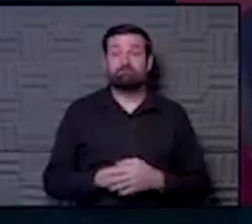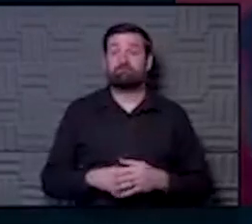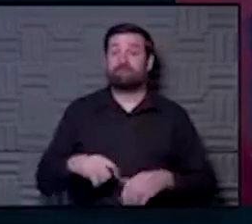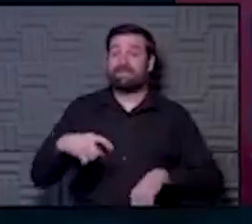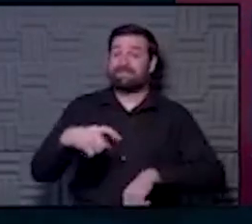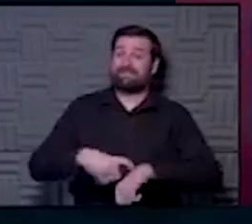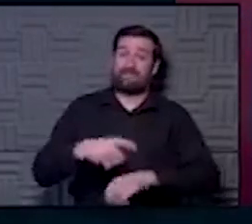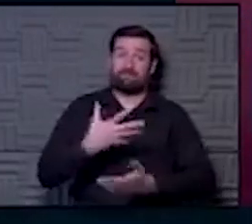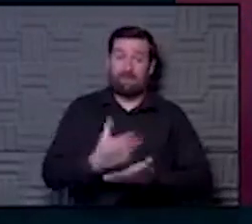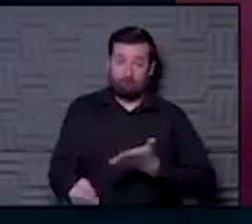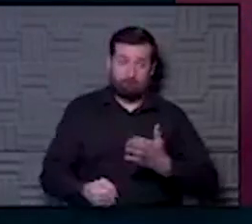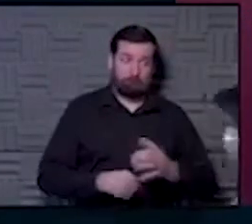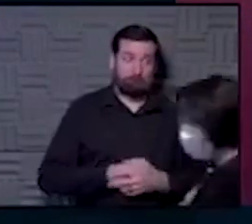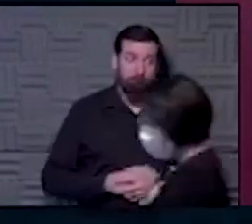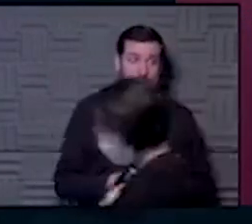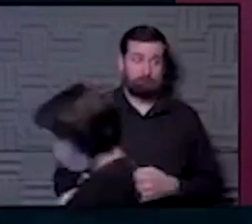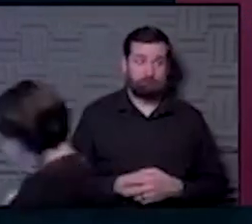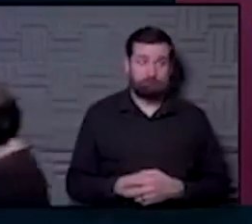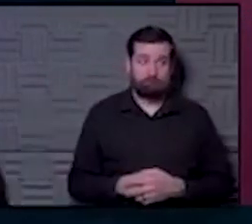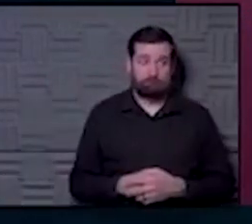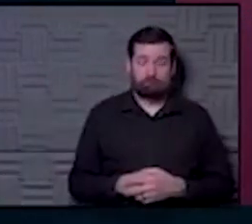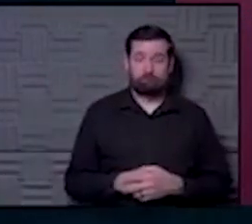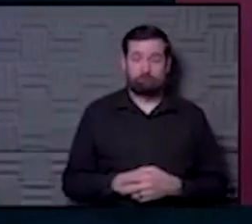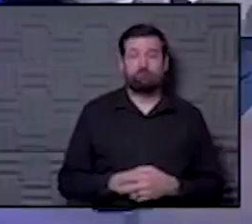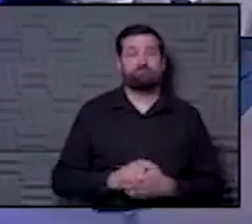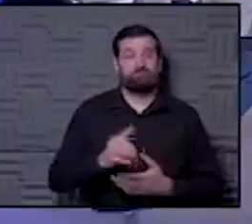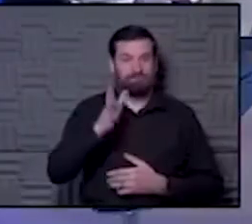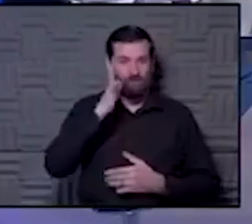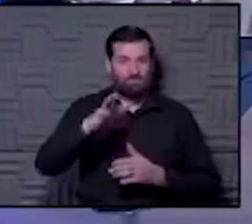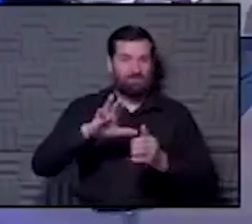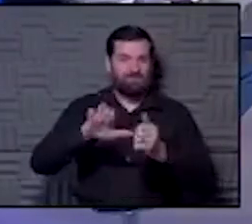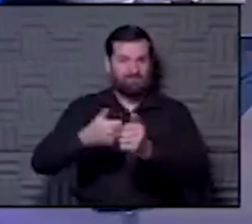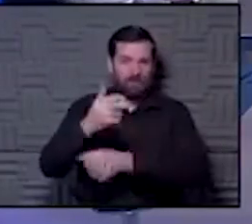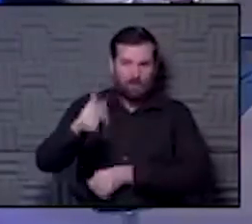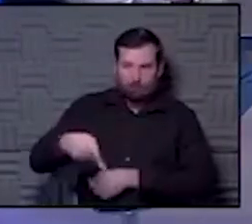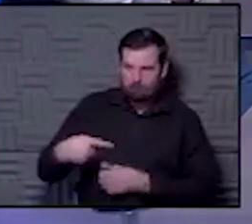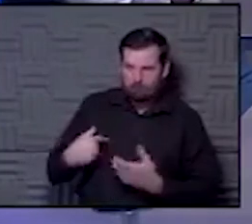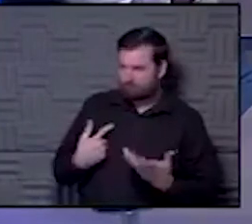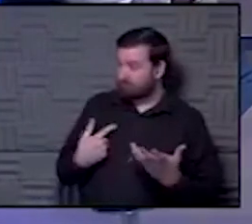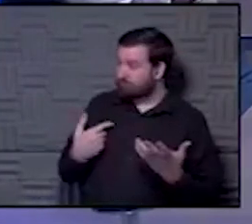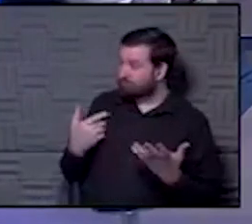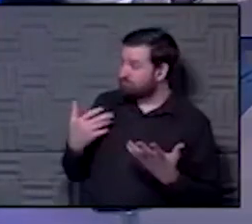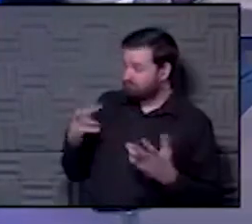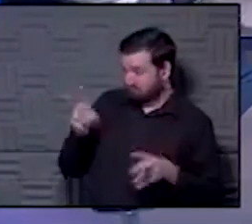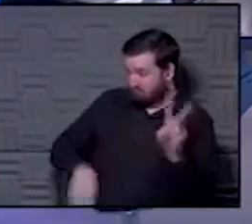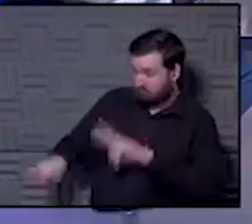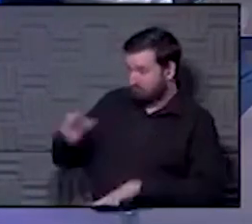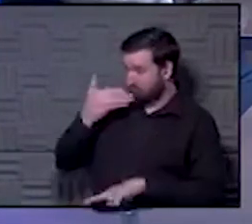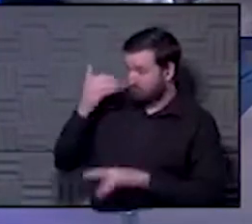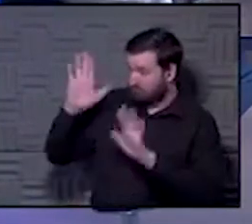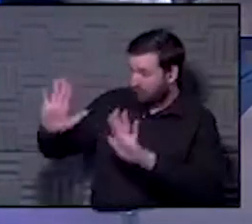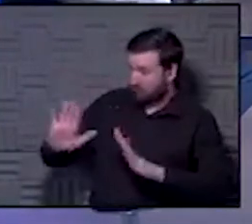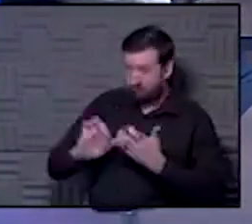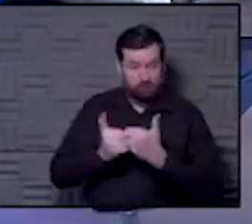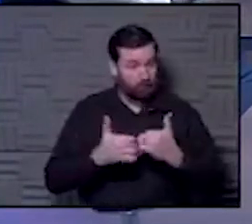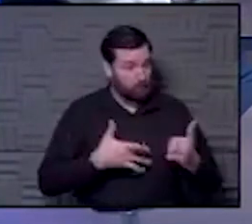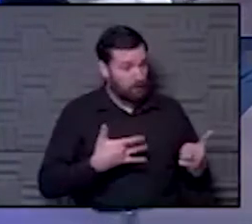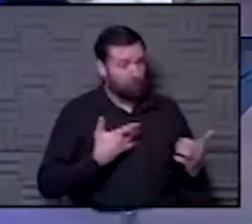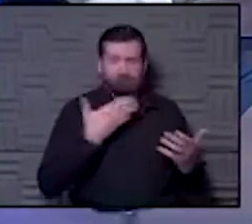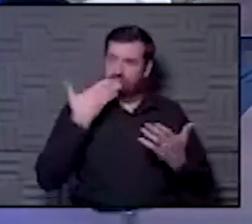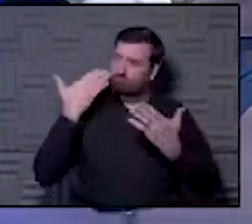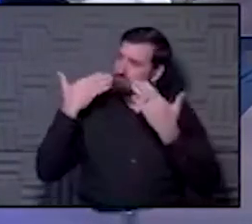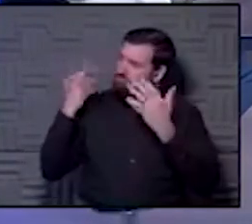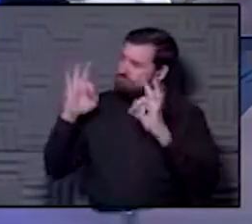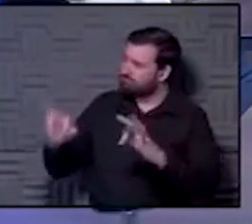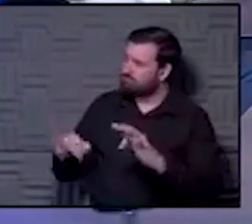time's up. I think I'm going to have my follow-up with two, James. Two, how am I doing so far? You look great. How do you feel? I feel good. Okay.